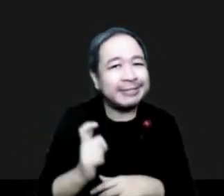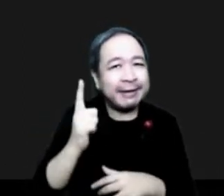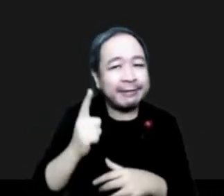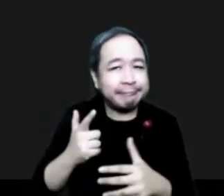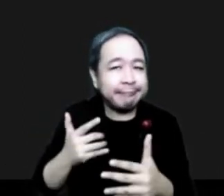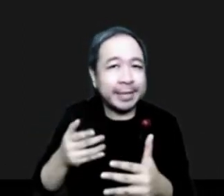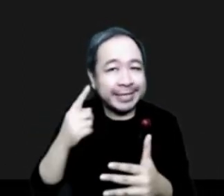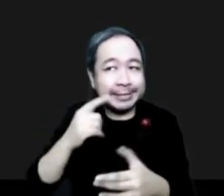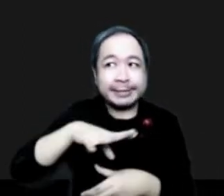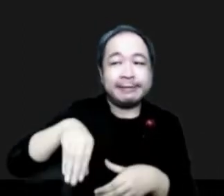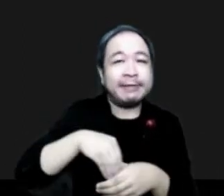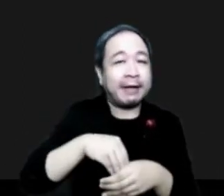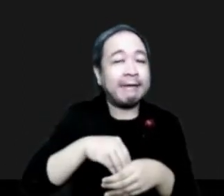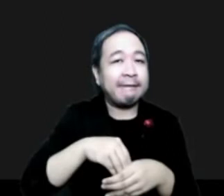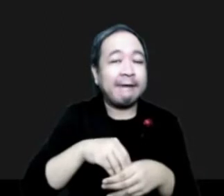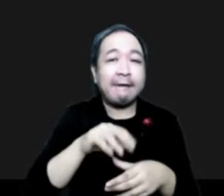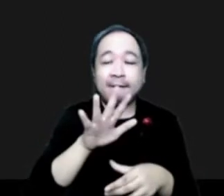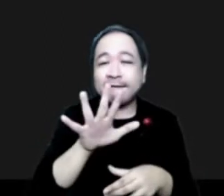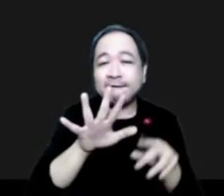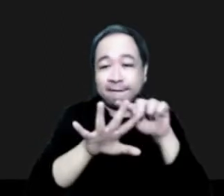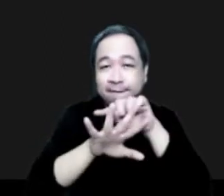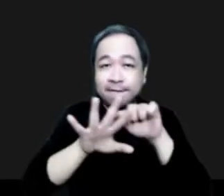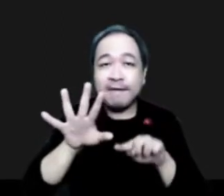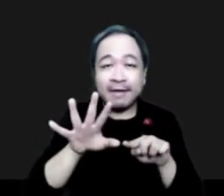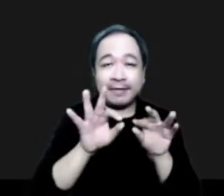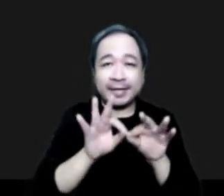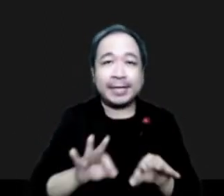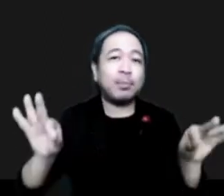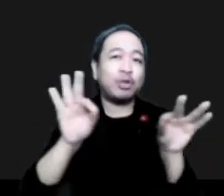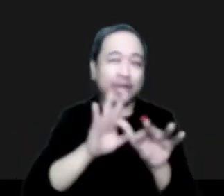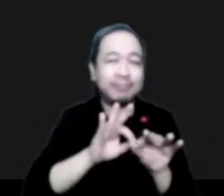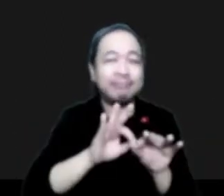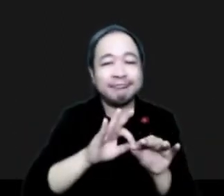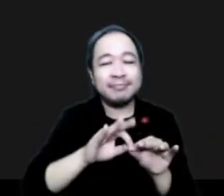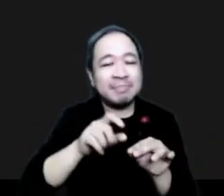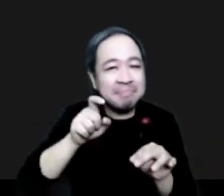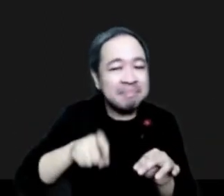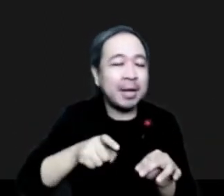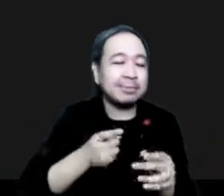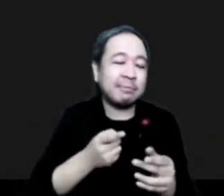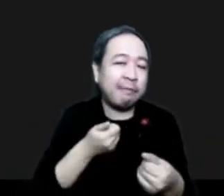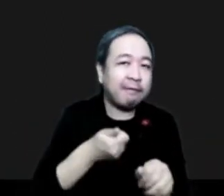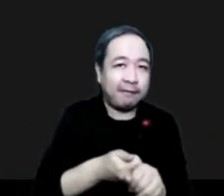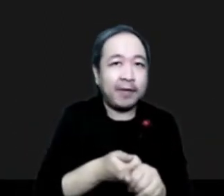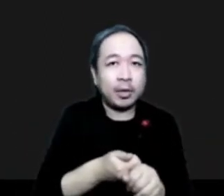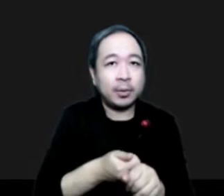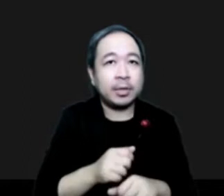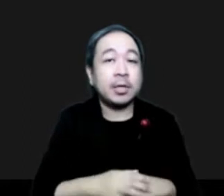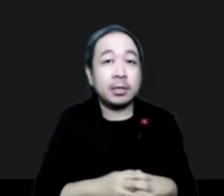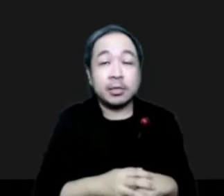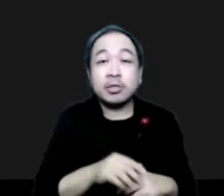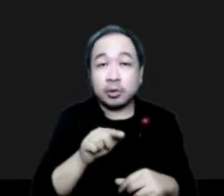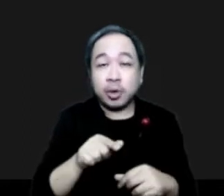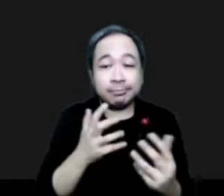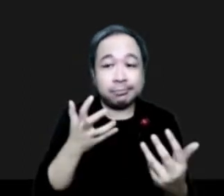essential elements, the 5Rs. These elements are the same as the globally adept characterization of the Sandai framework for